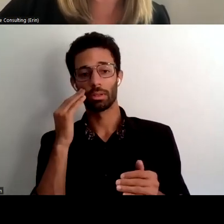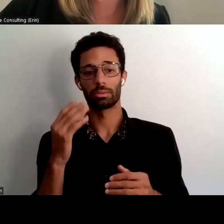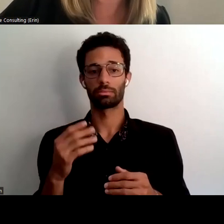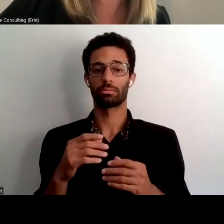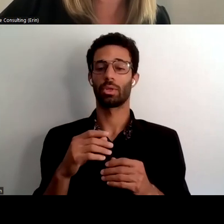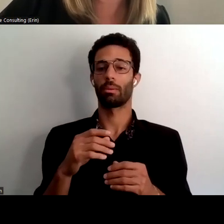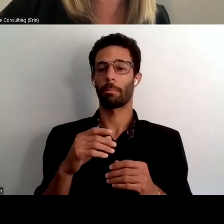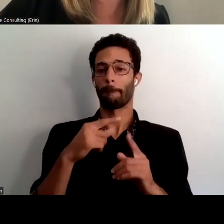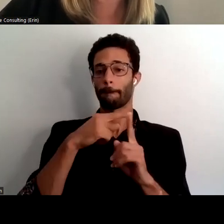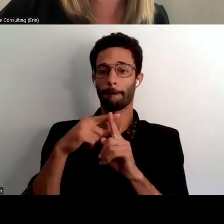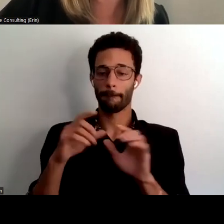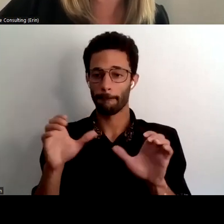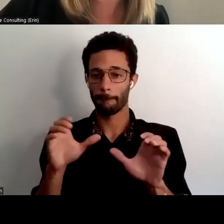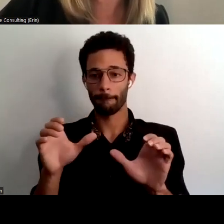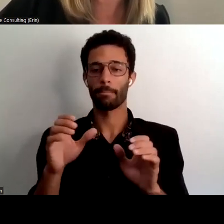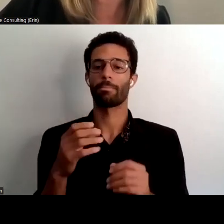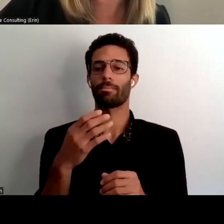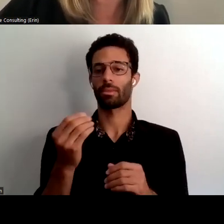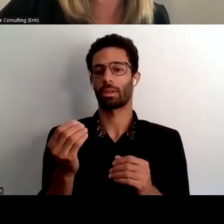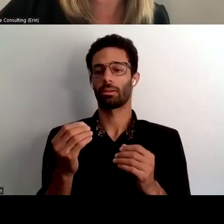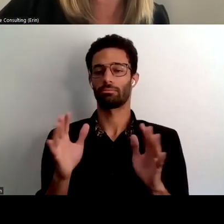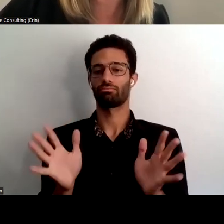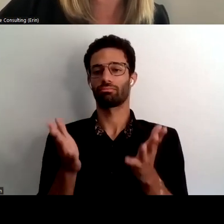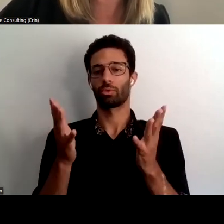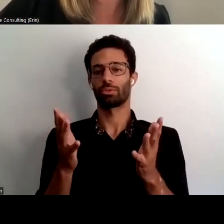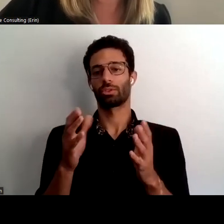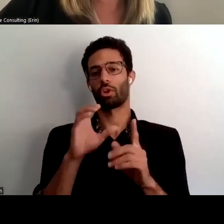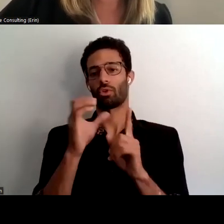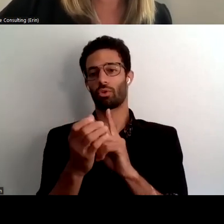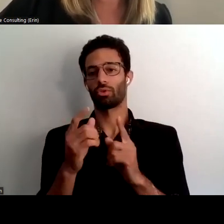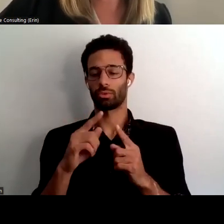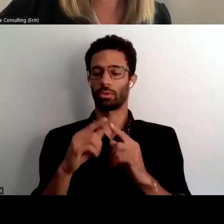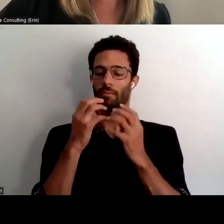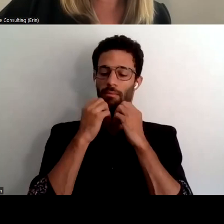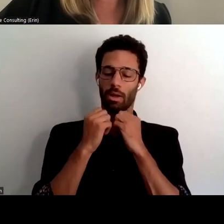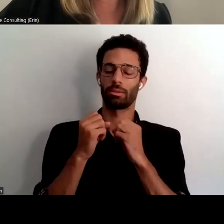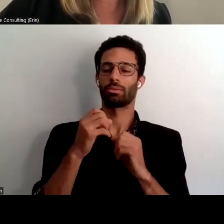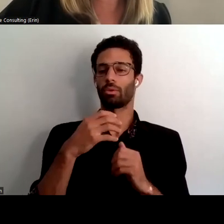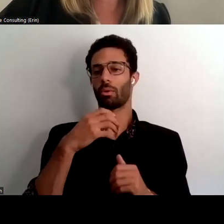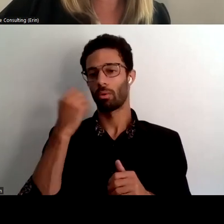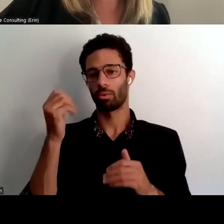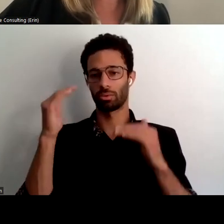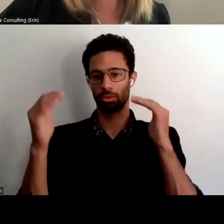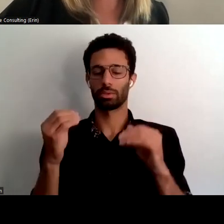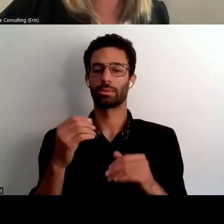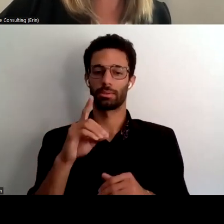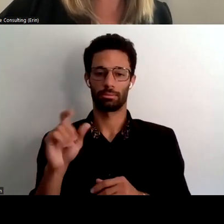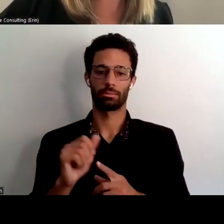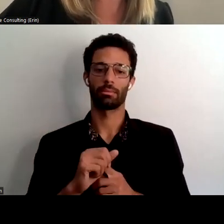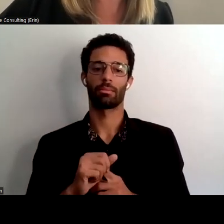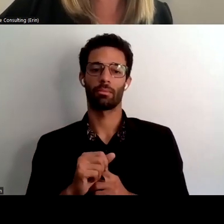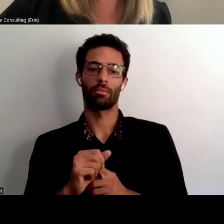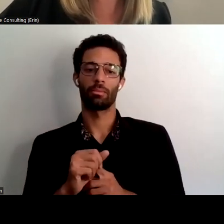behaviors and fostering a culture that that values older adults and aging uh many had the ideas around fostering